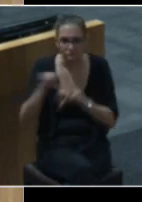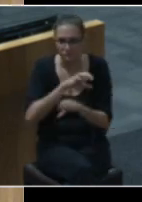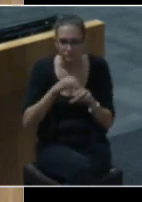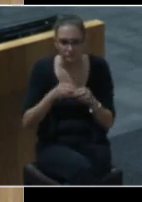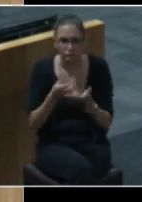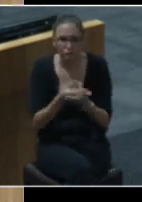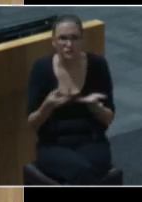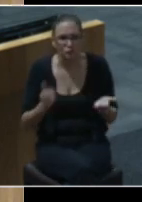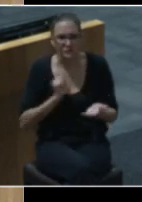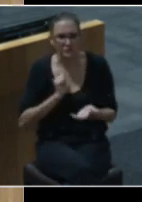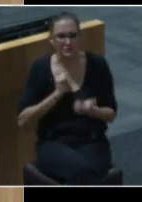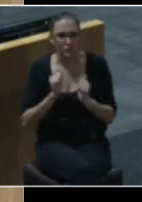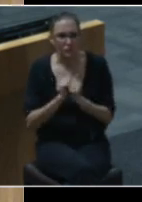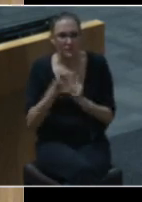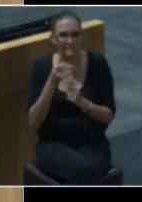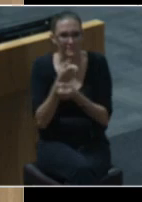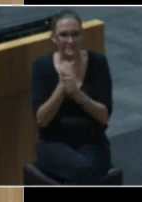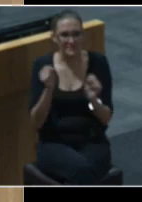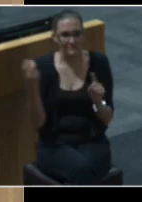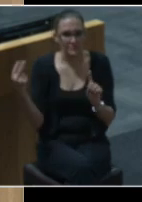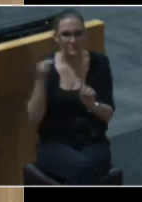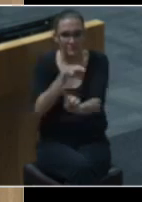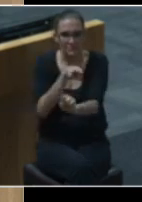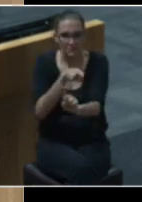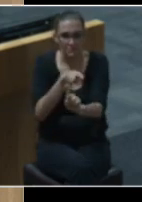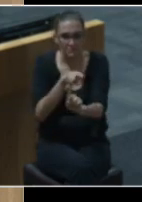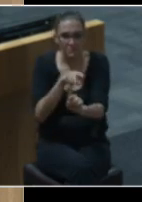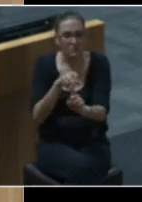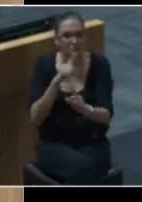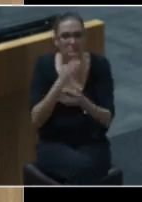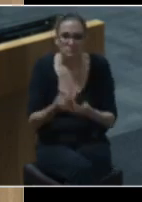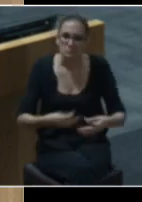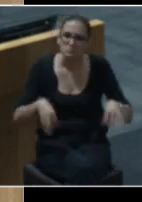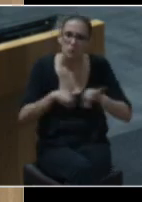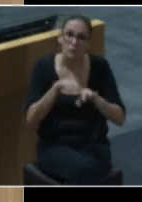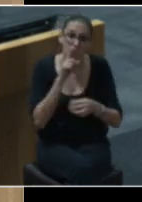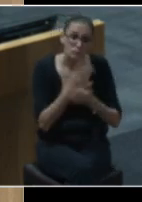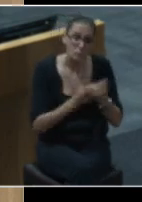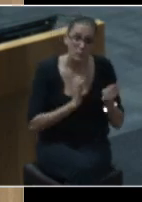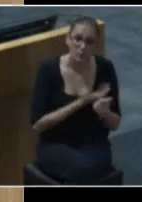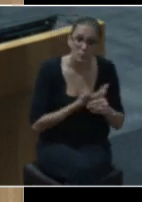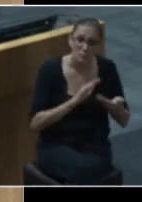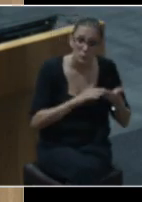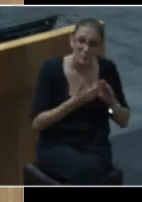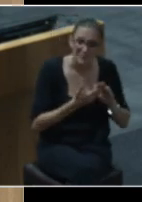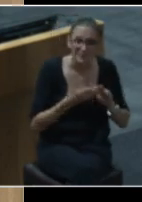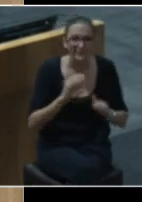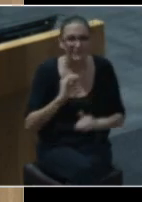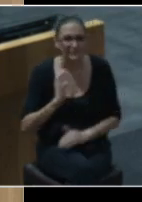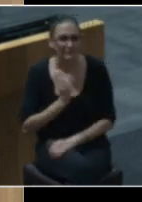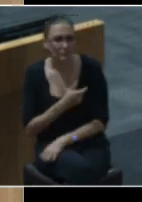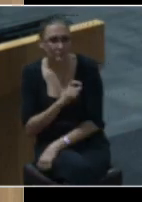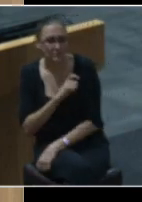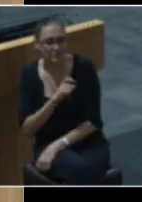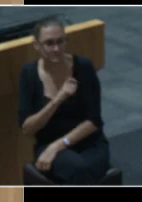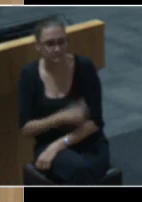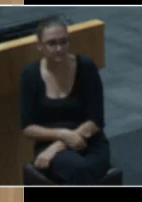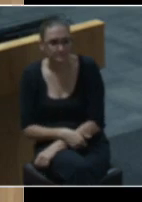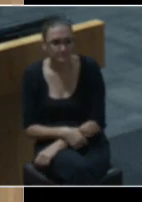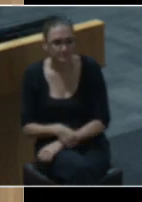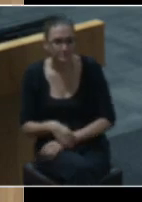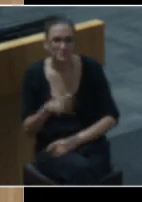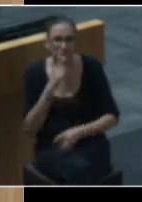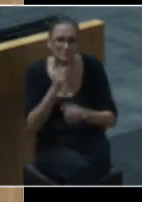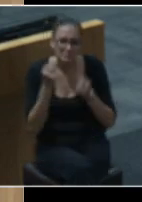mind. Reimagining public safety is an important endeavor for both our community and our officers. There are many